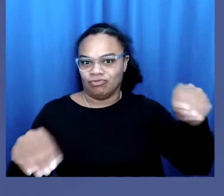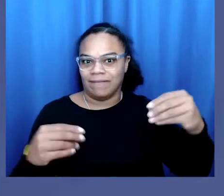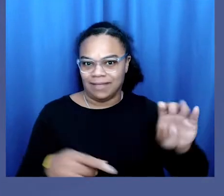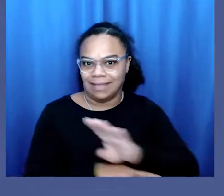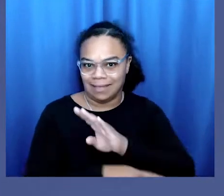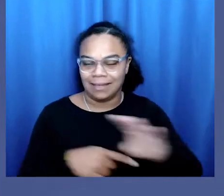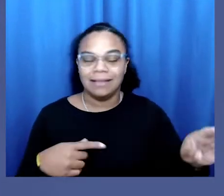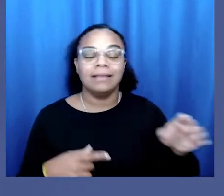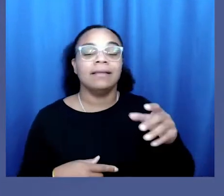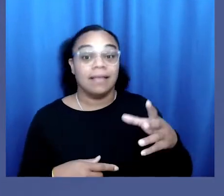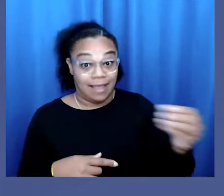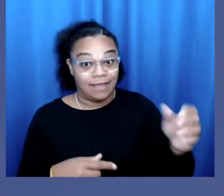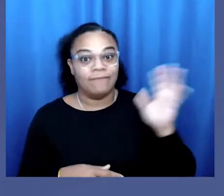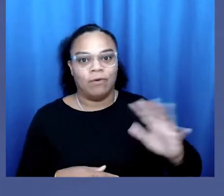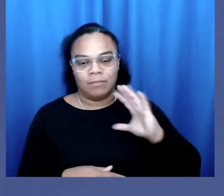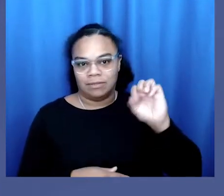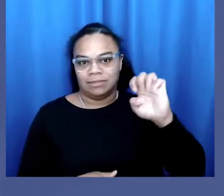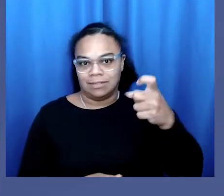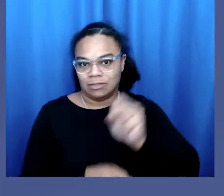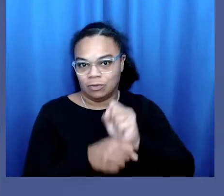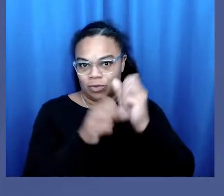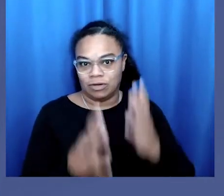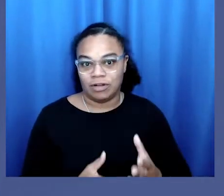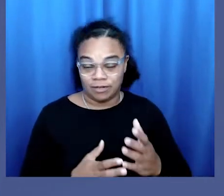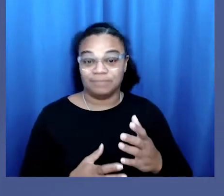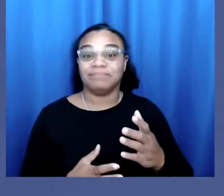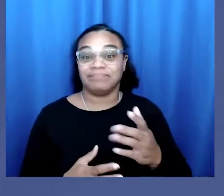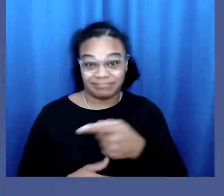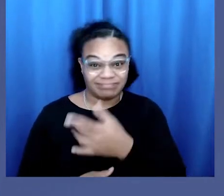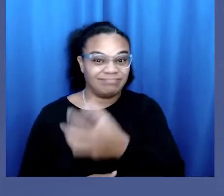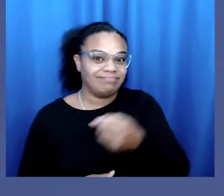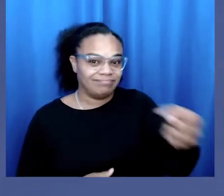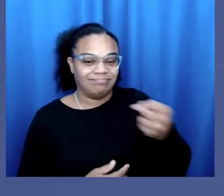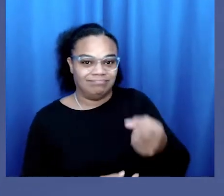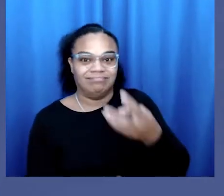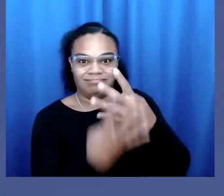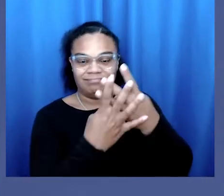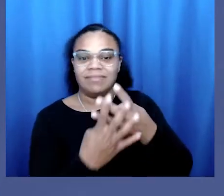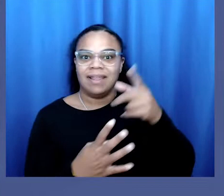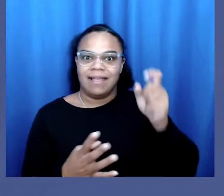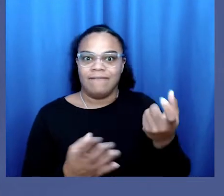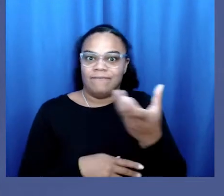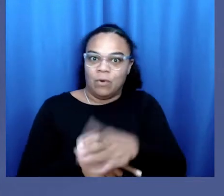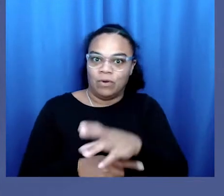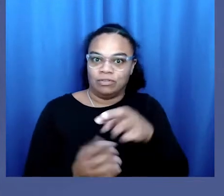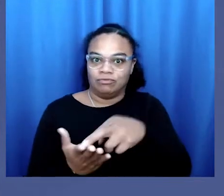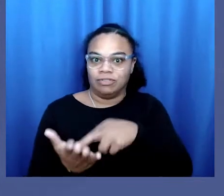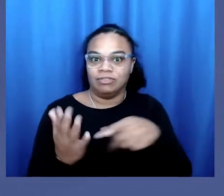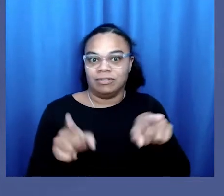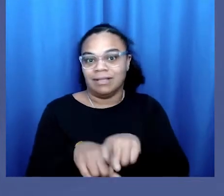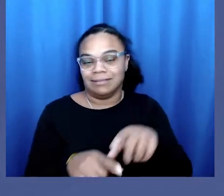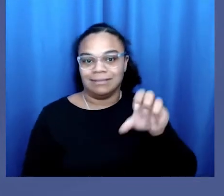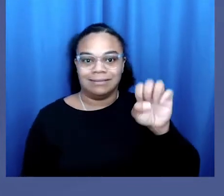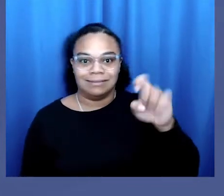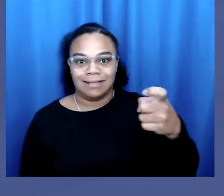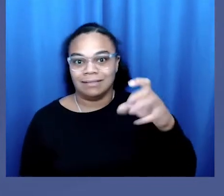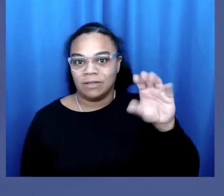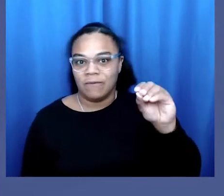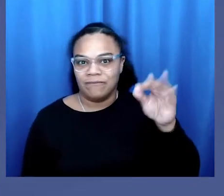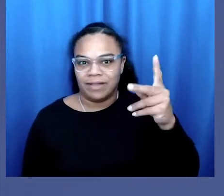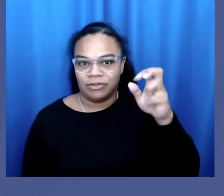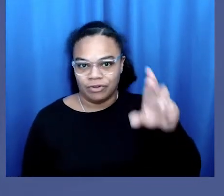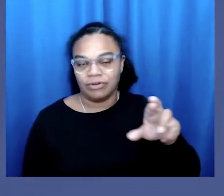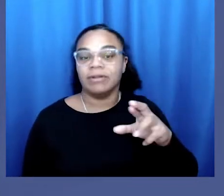sex worker. She was unjustly incarcerated and forced to register as a sex offender due to her unknowing proximity